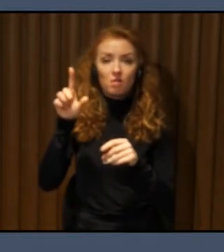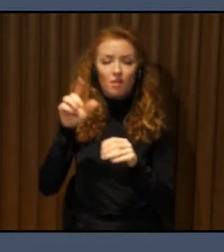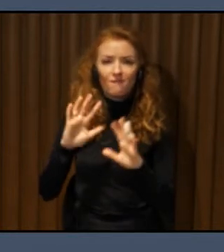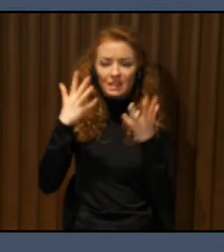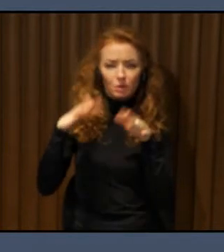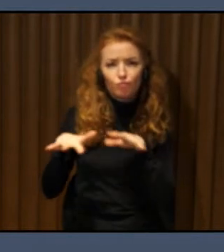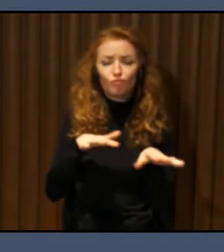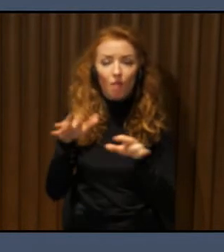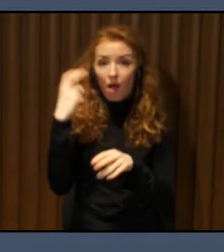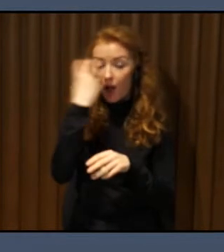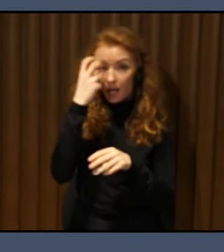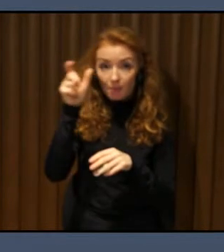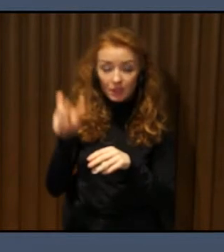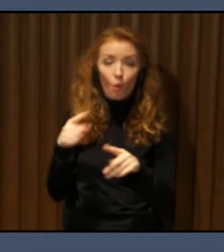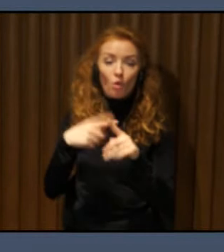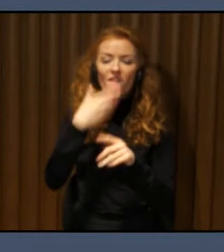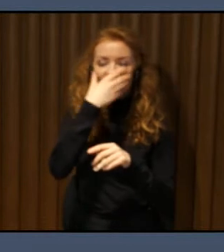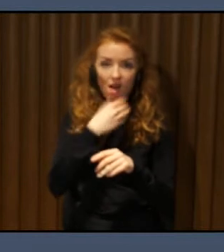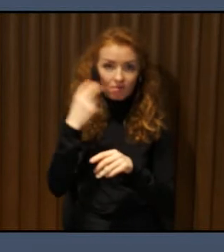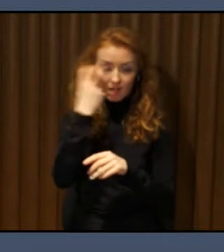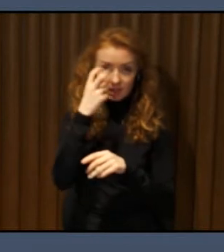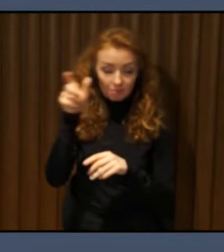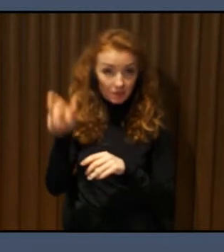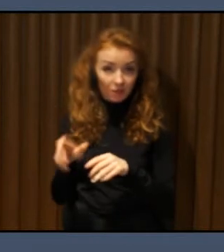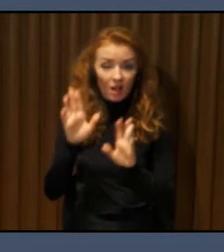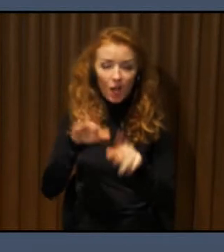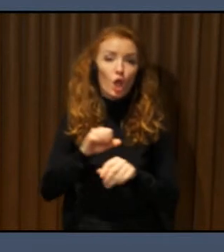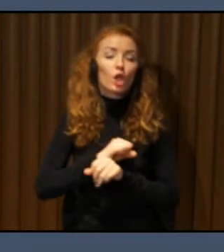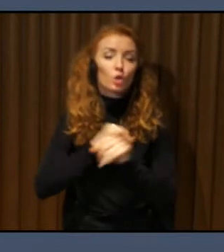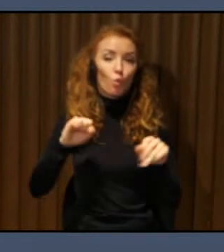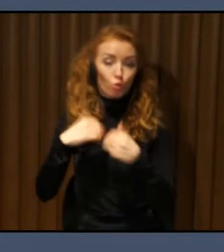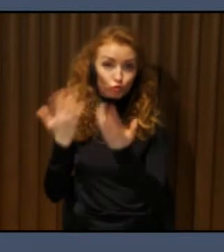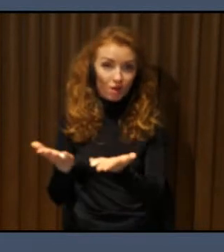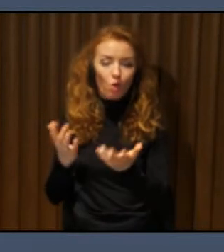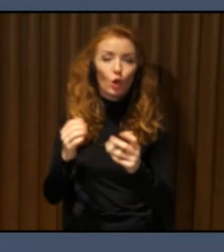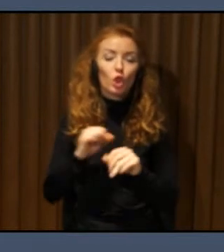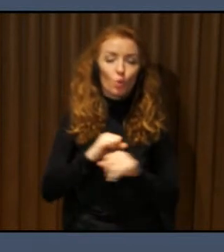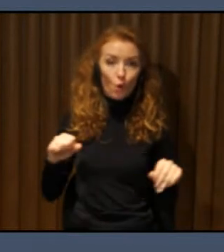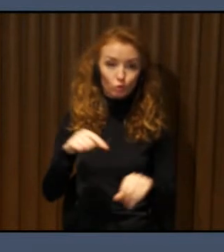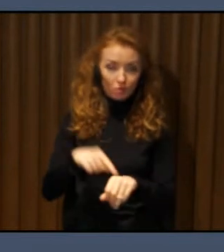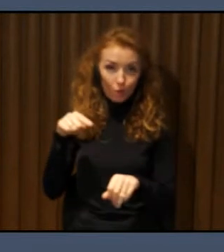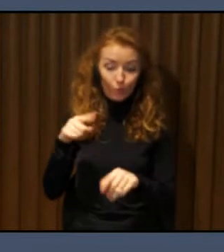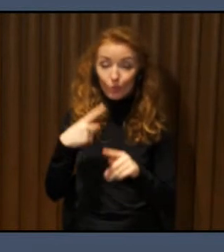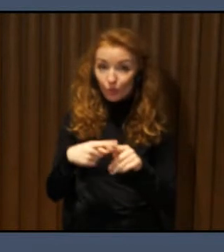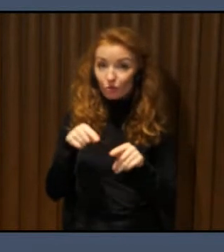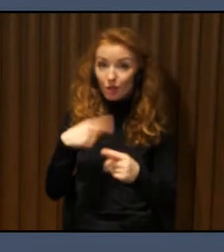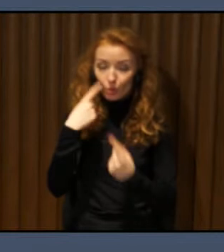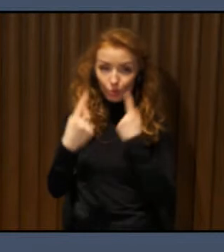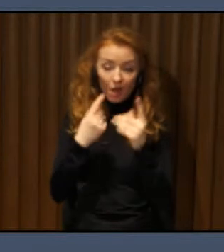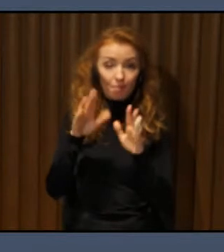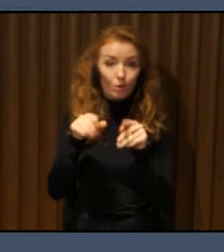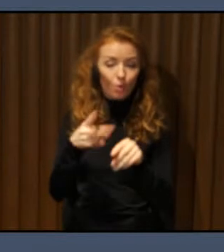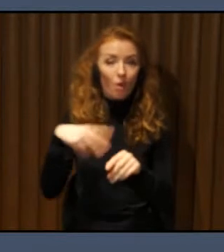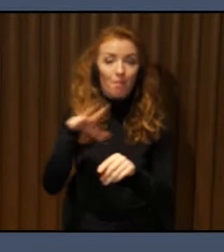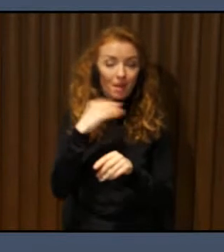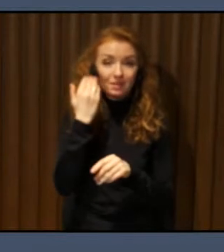So they launched this call for innovation and we are talking now about what we call audible or accessible